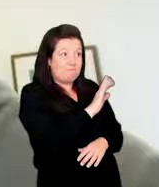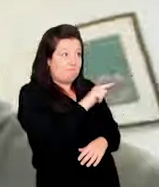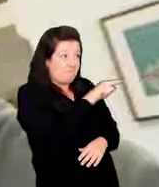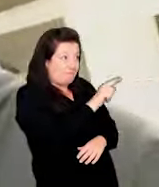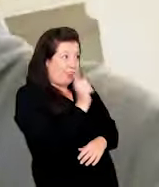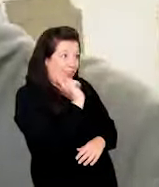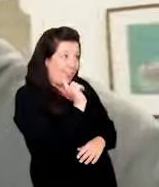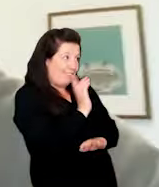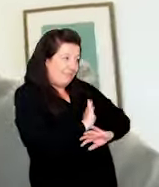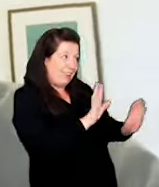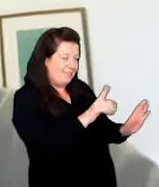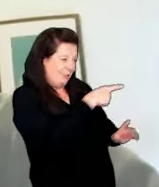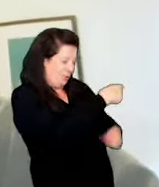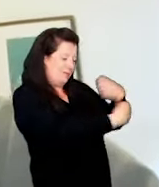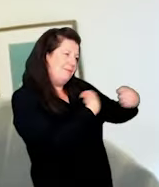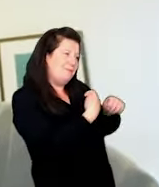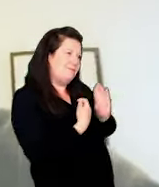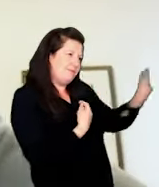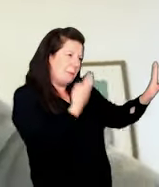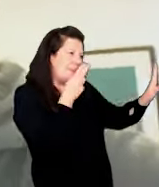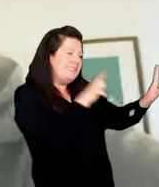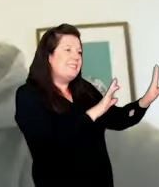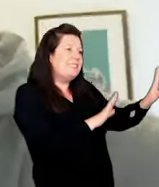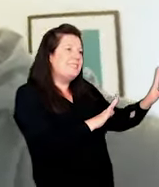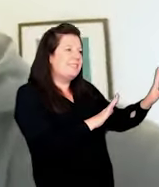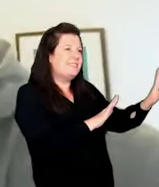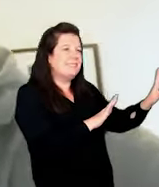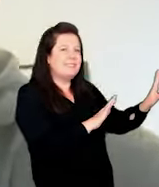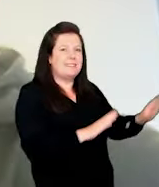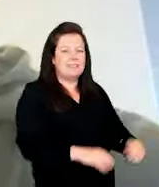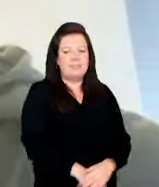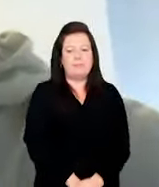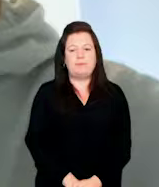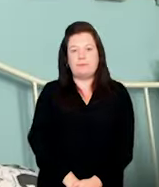Zoe. You ain't my girlfriend anymore. So don't tell me what to do.